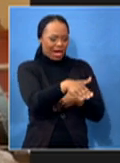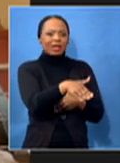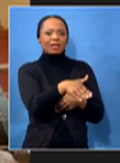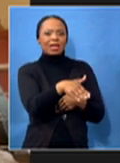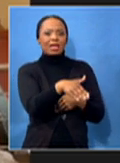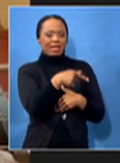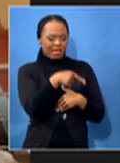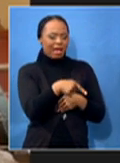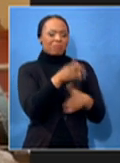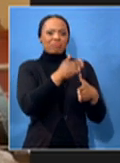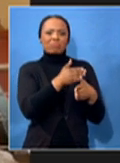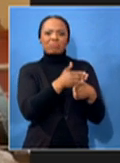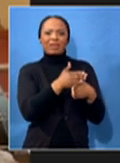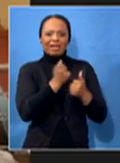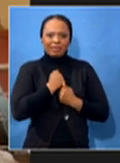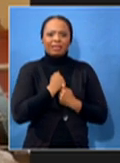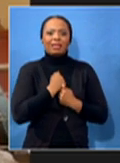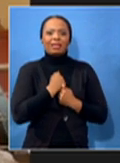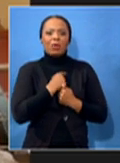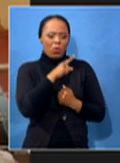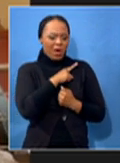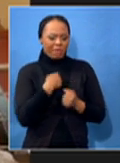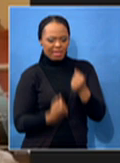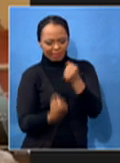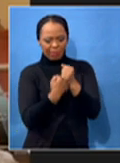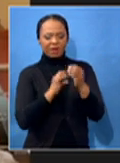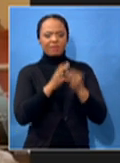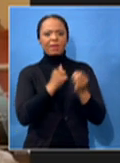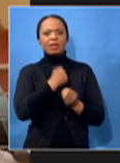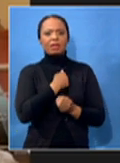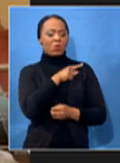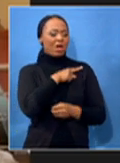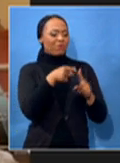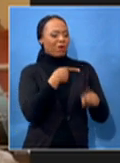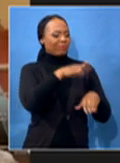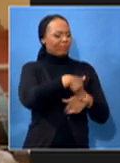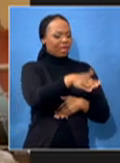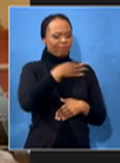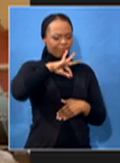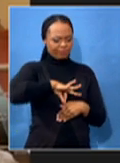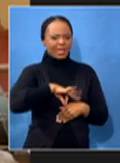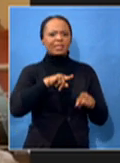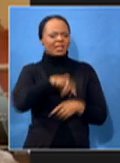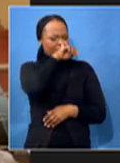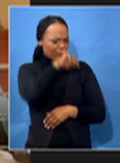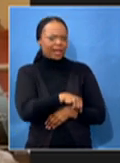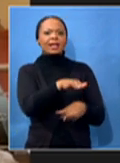family. We play cricket because we love it. And then it brings a lot of, I would say,